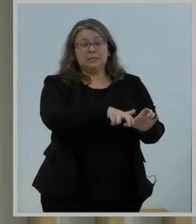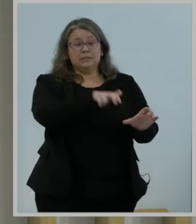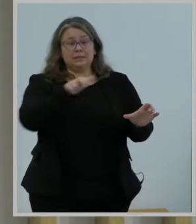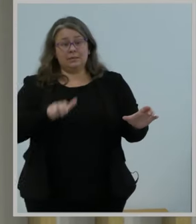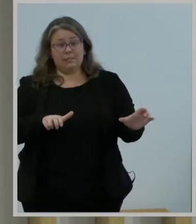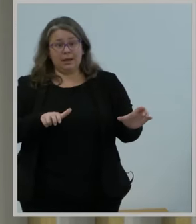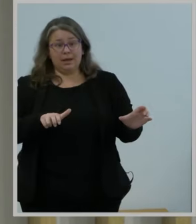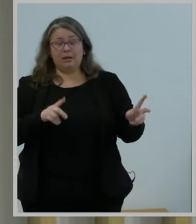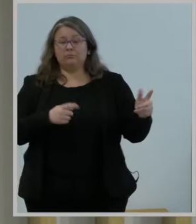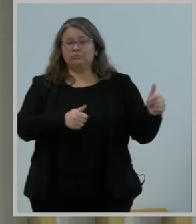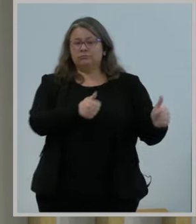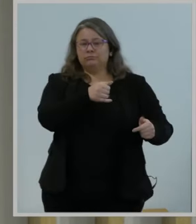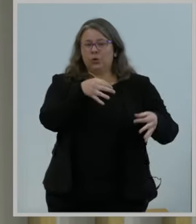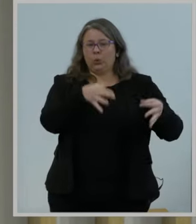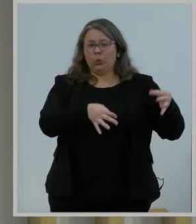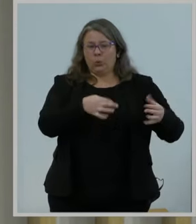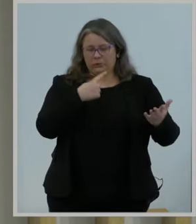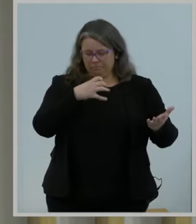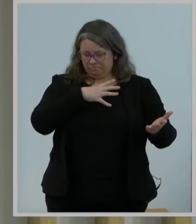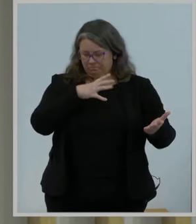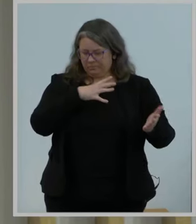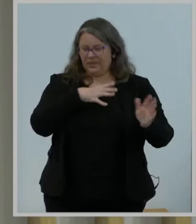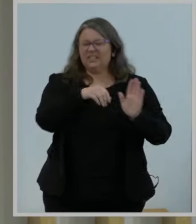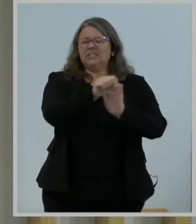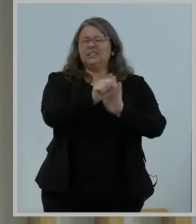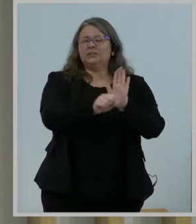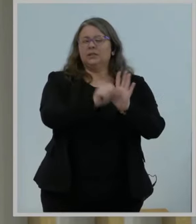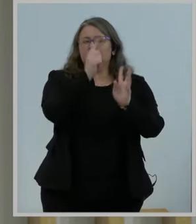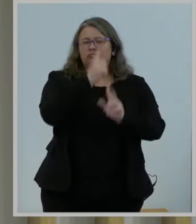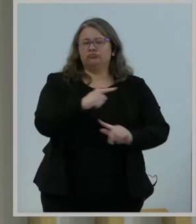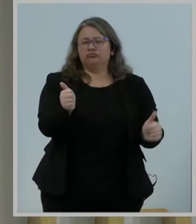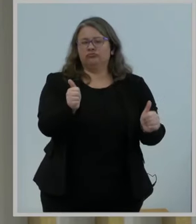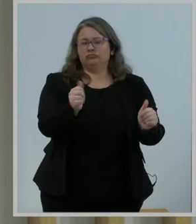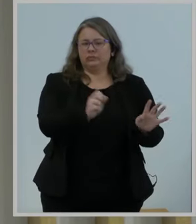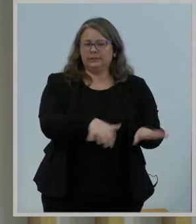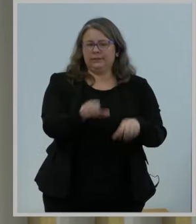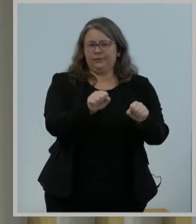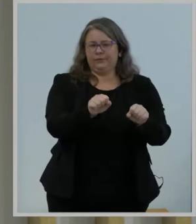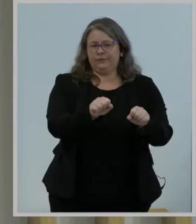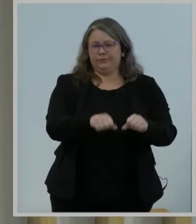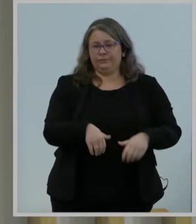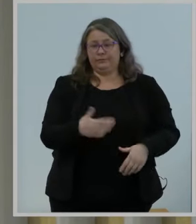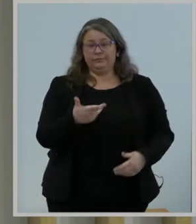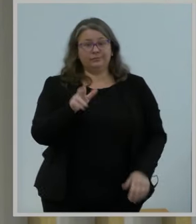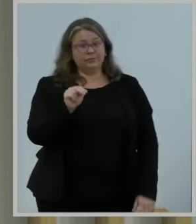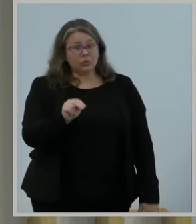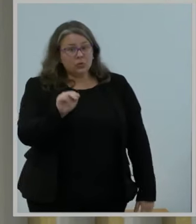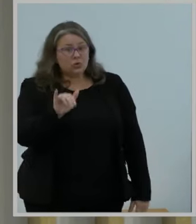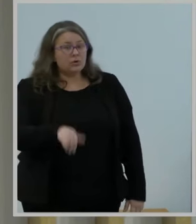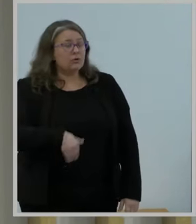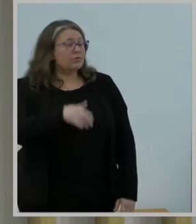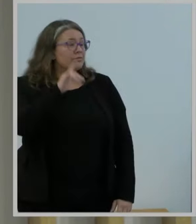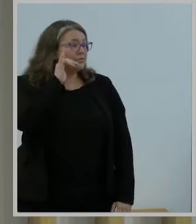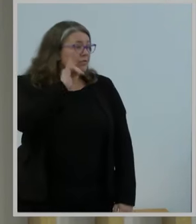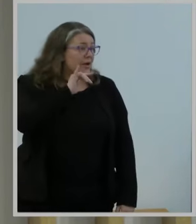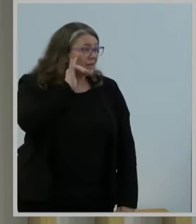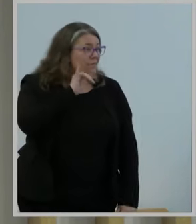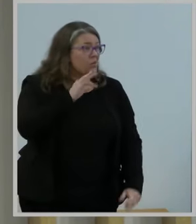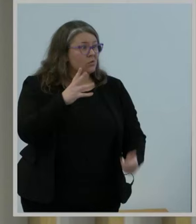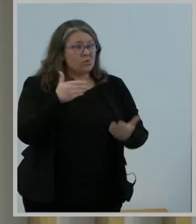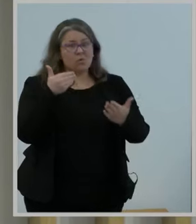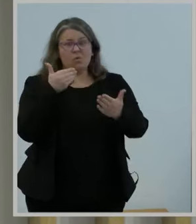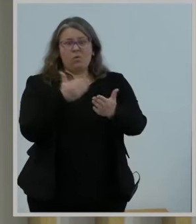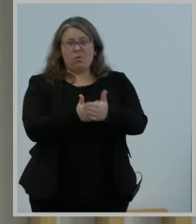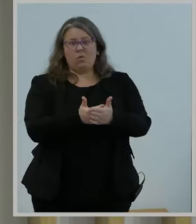withdrew, California rode in with its own regime. Other states, too. All in all, nearly a dozen put net